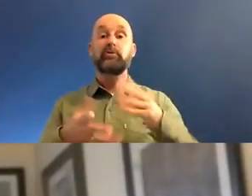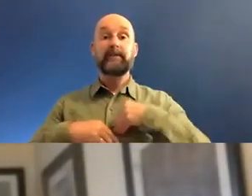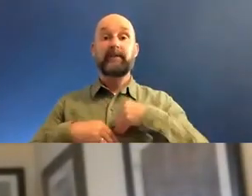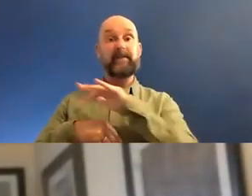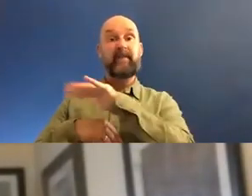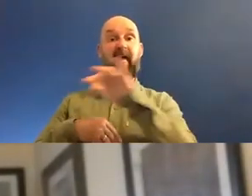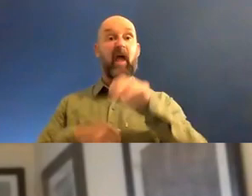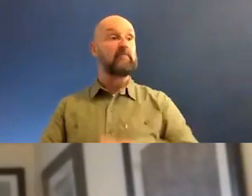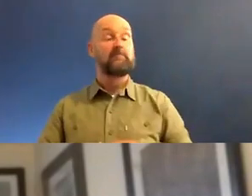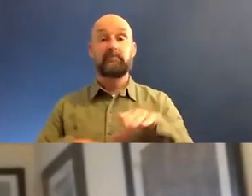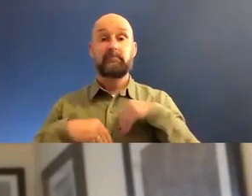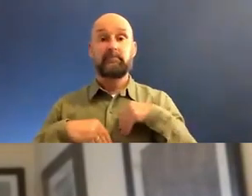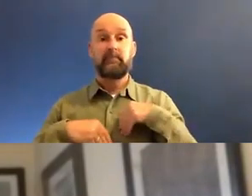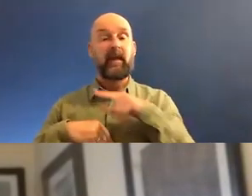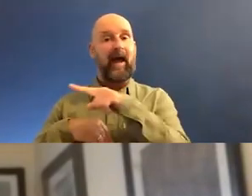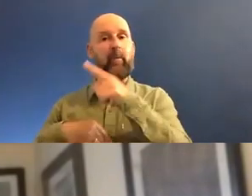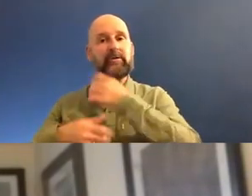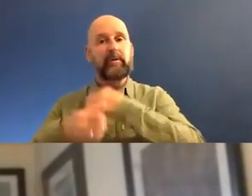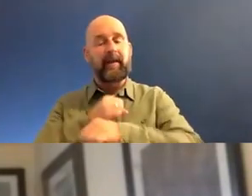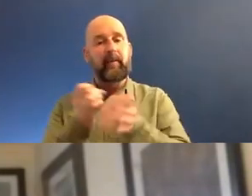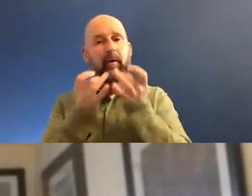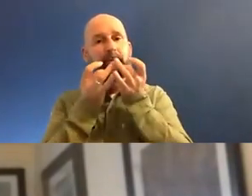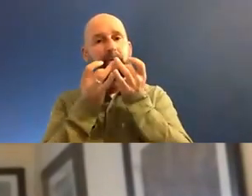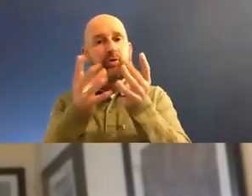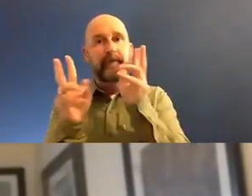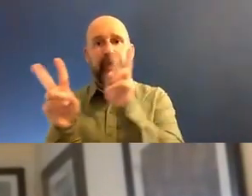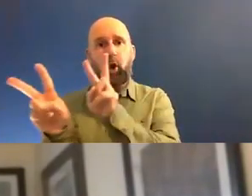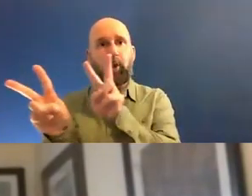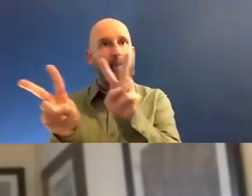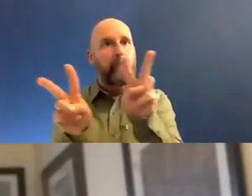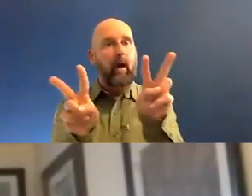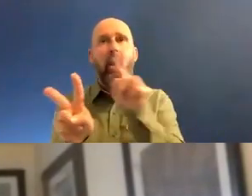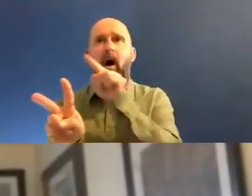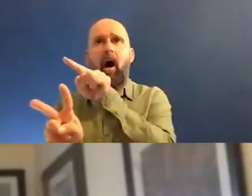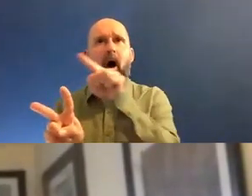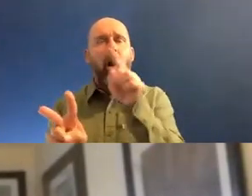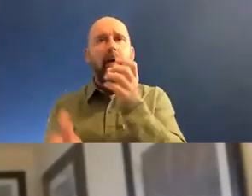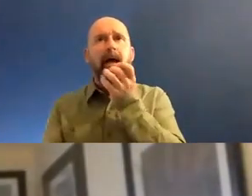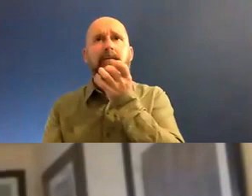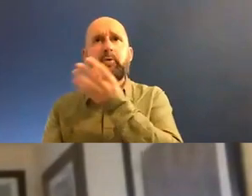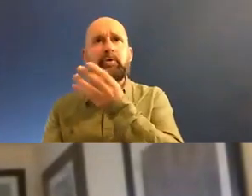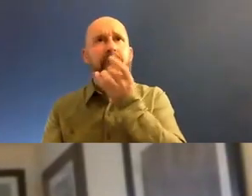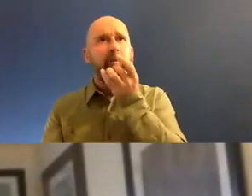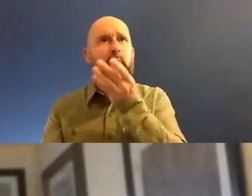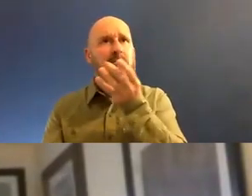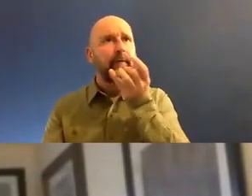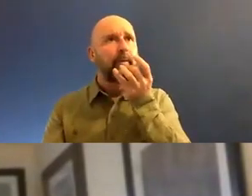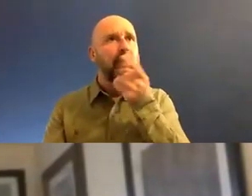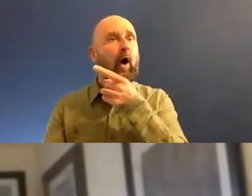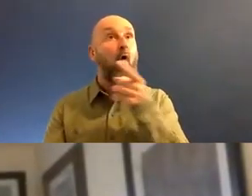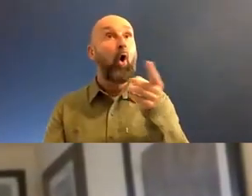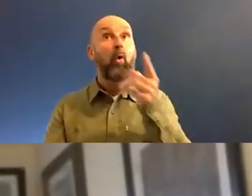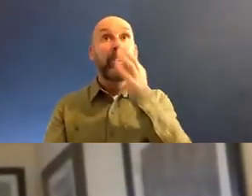So I wanted to make those words beautiful. So people look at them and say, oh, well, that's beautiful. And then realize what they actually say.